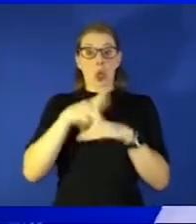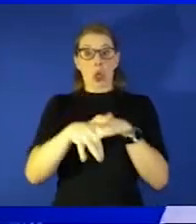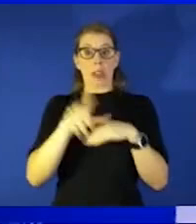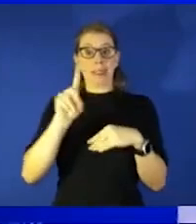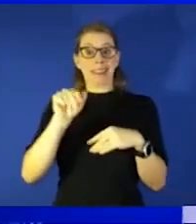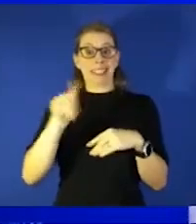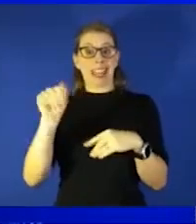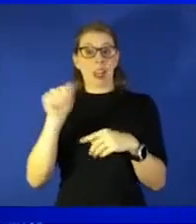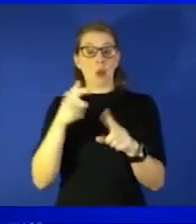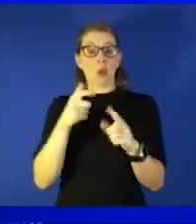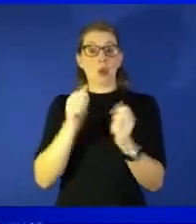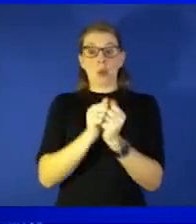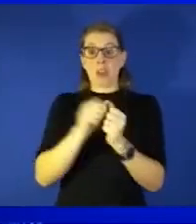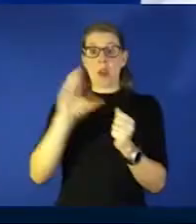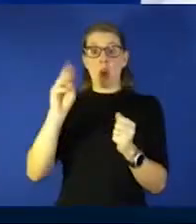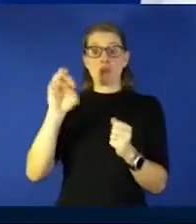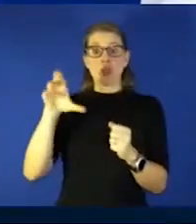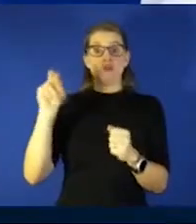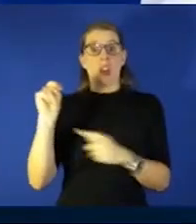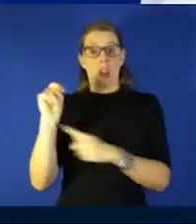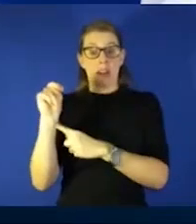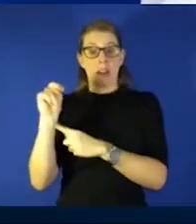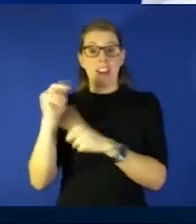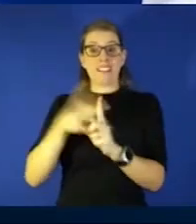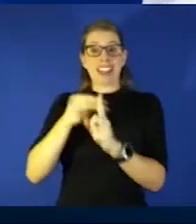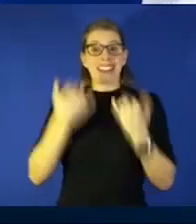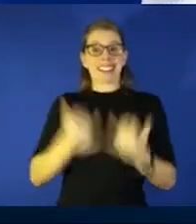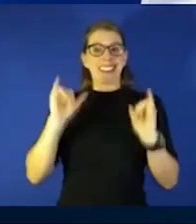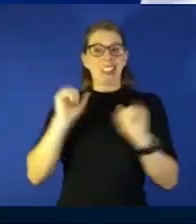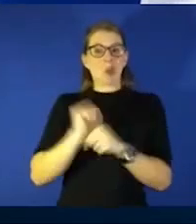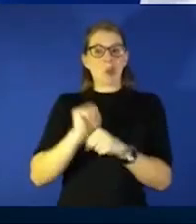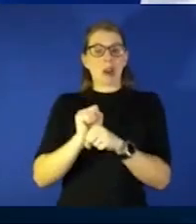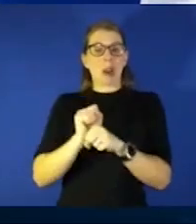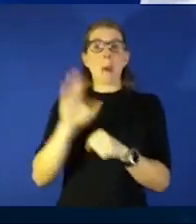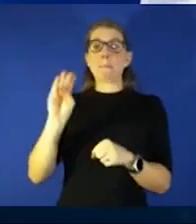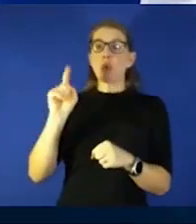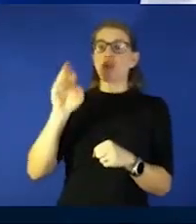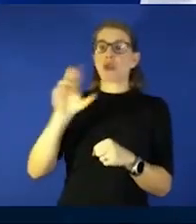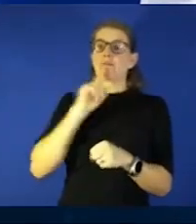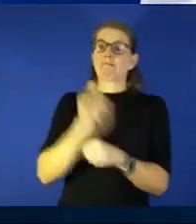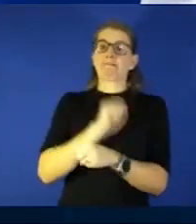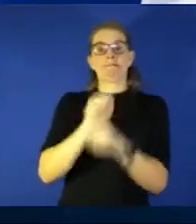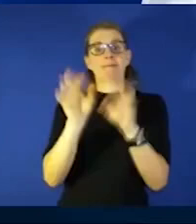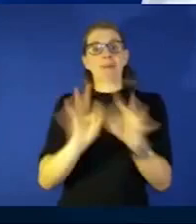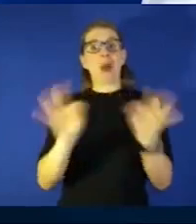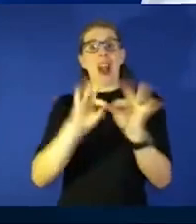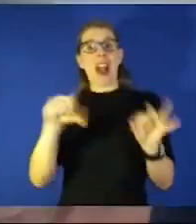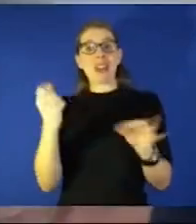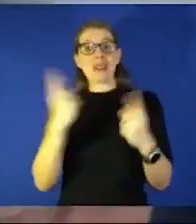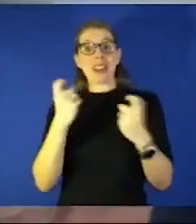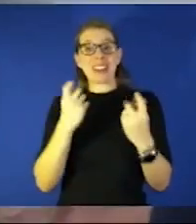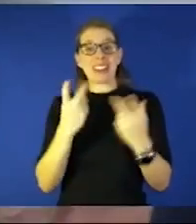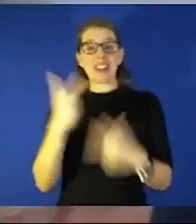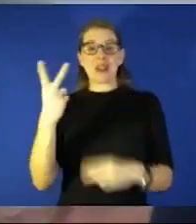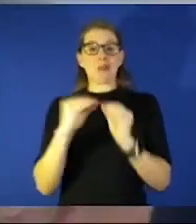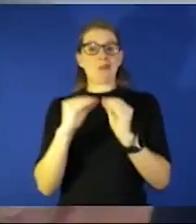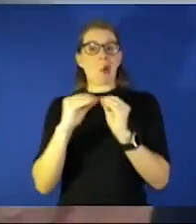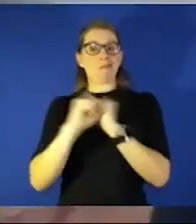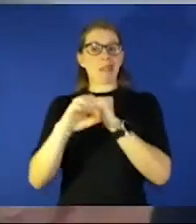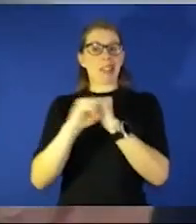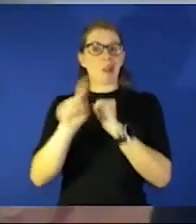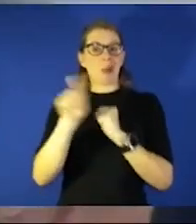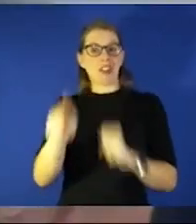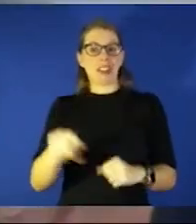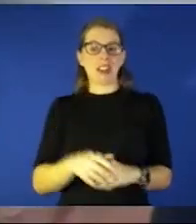vaccines still work vaccines still work and the booster is really important okay Jess let's see what other questions are out there I've got two more media questions